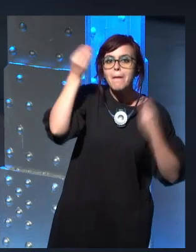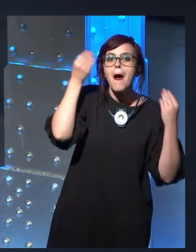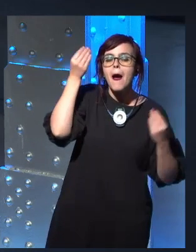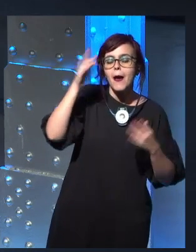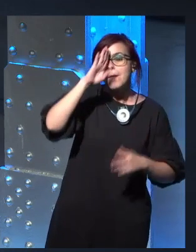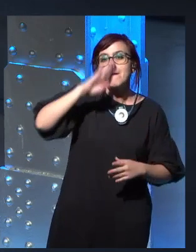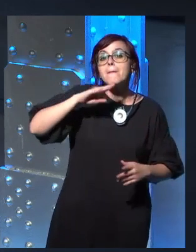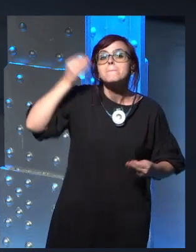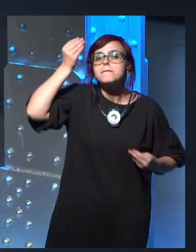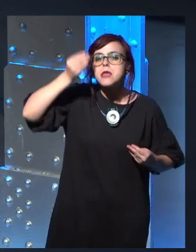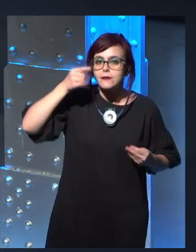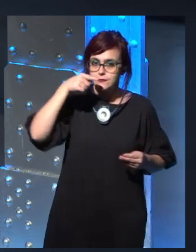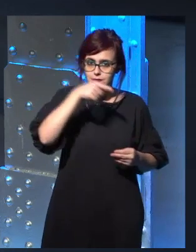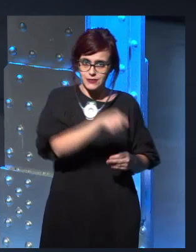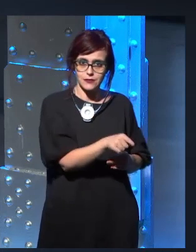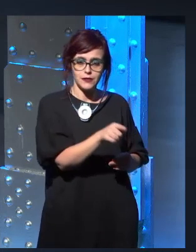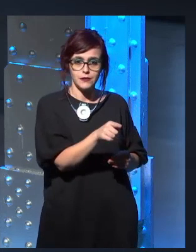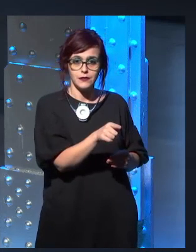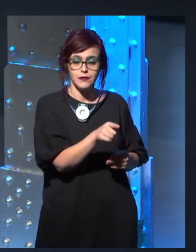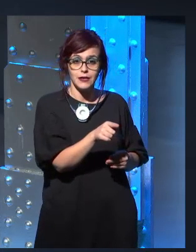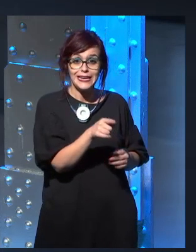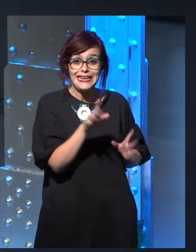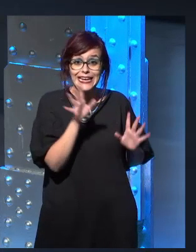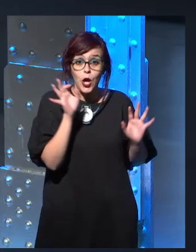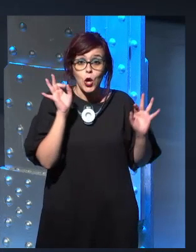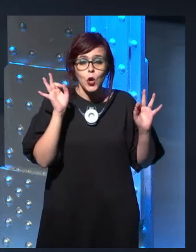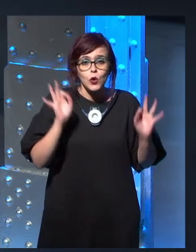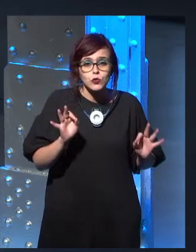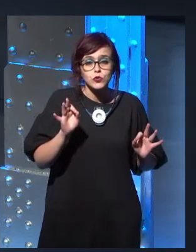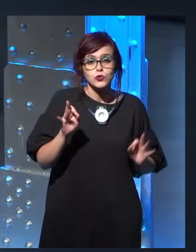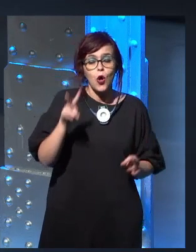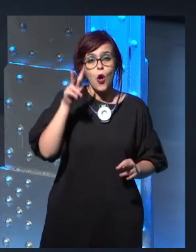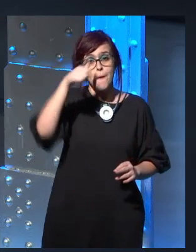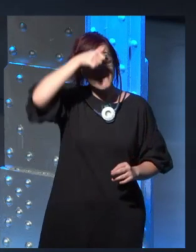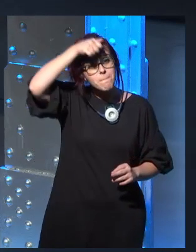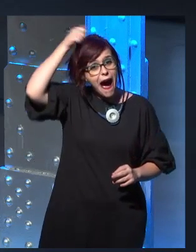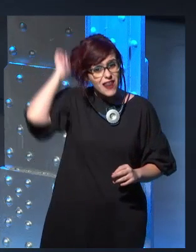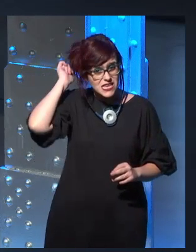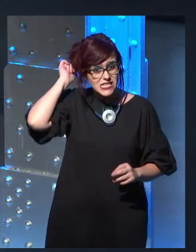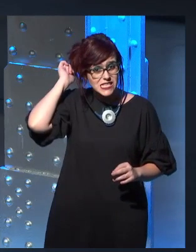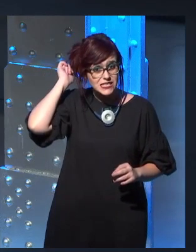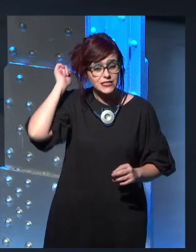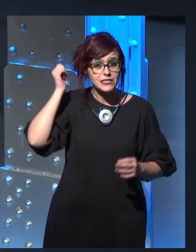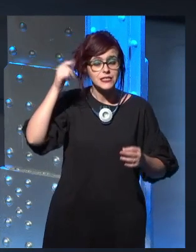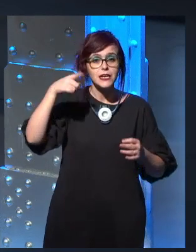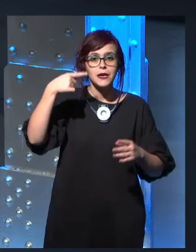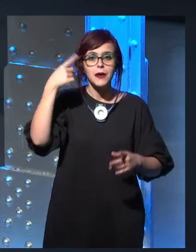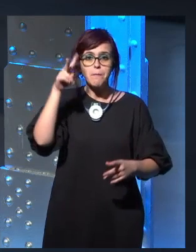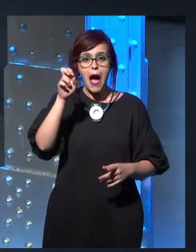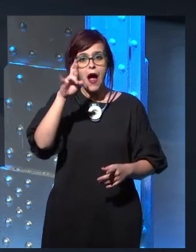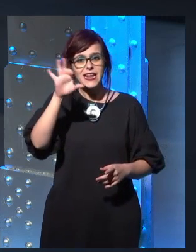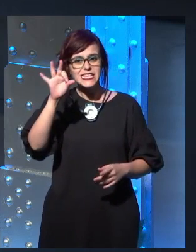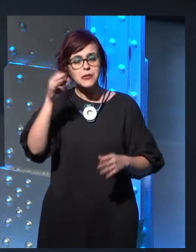There's bits where you can see that Boris believes that you can create a king. You could raise someone